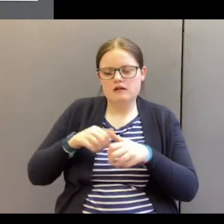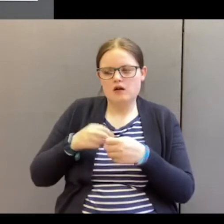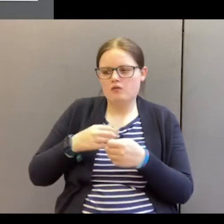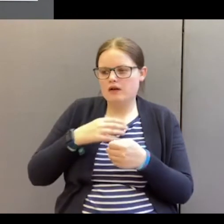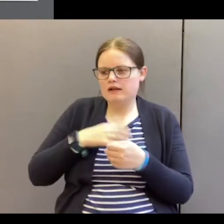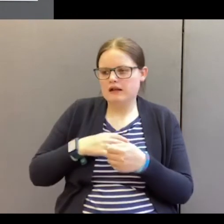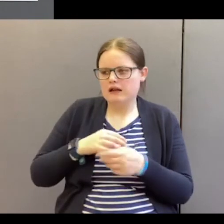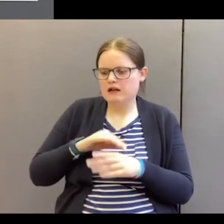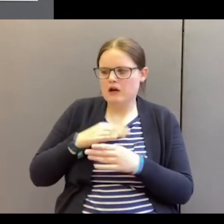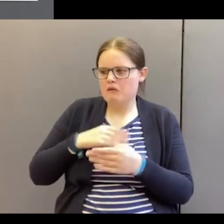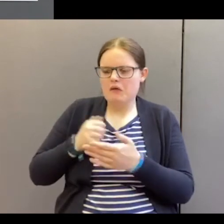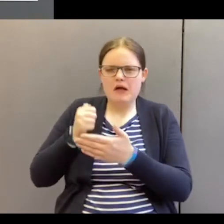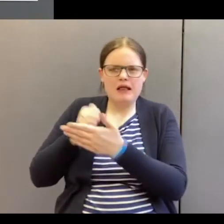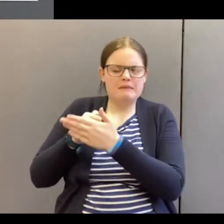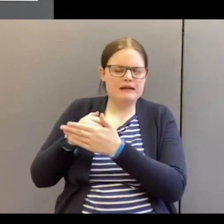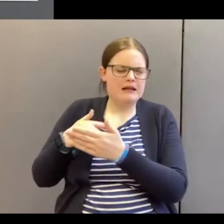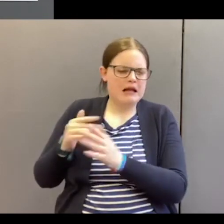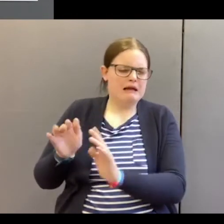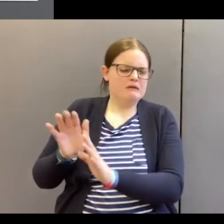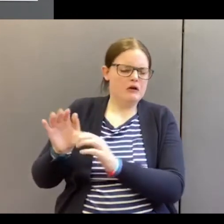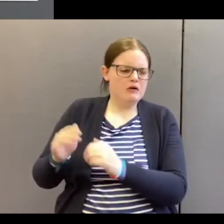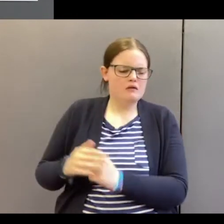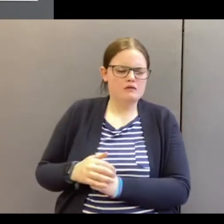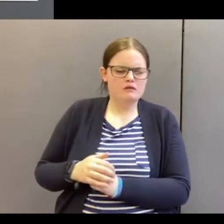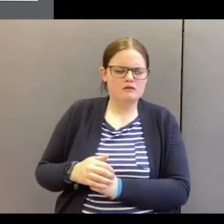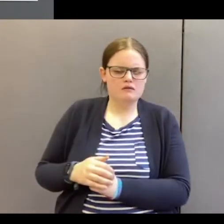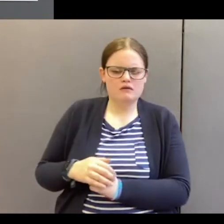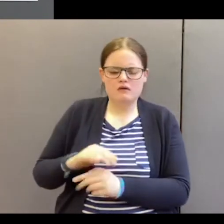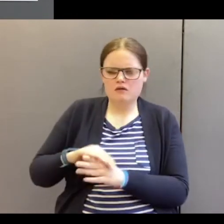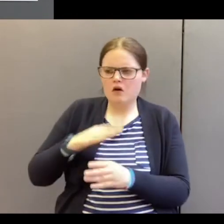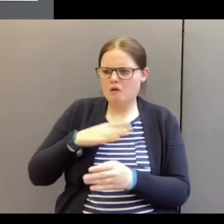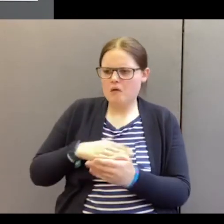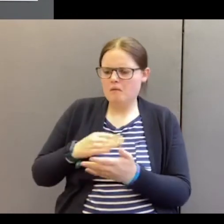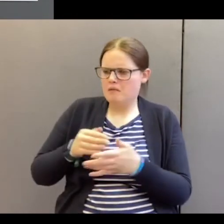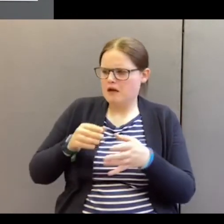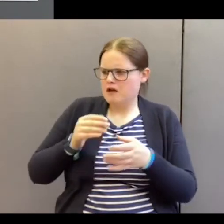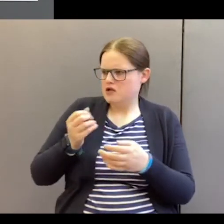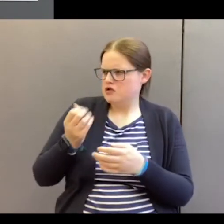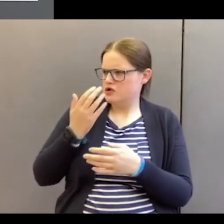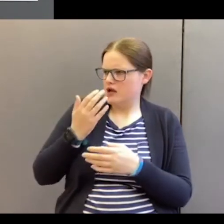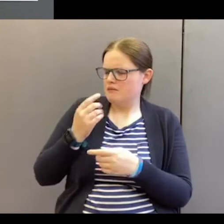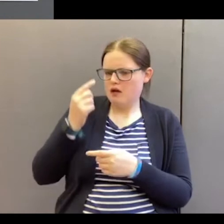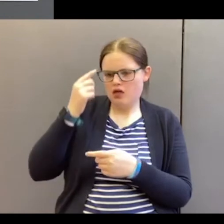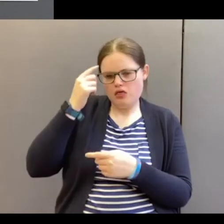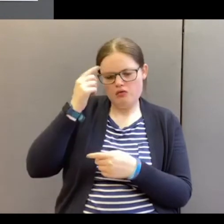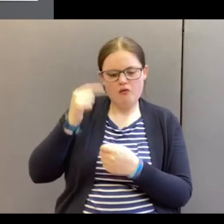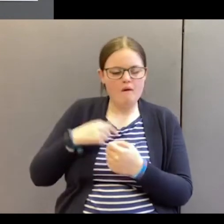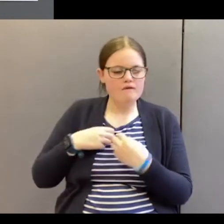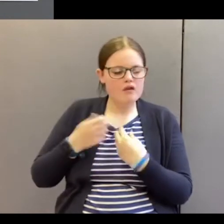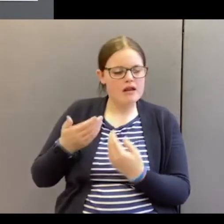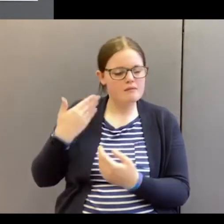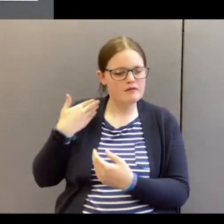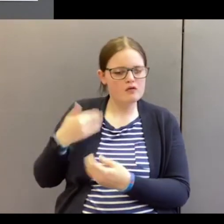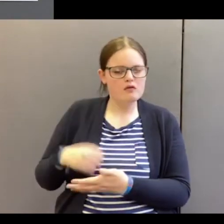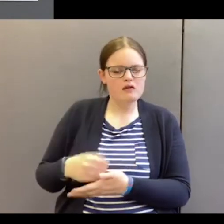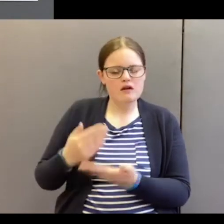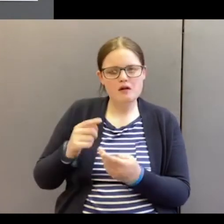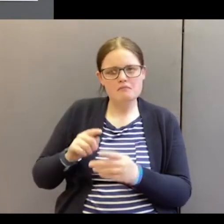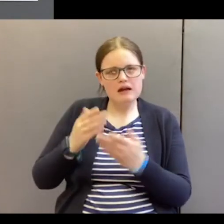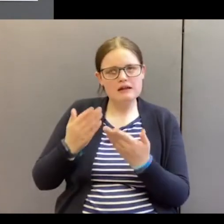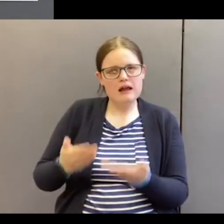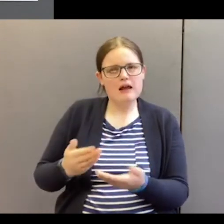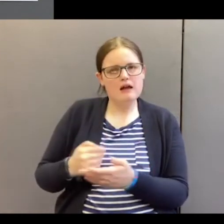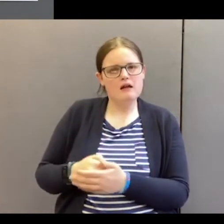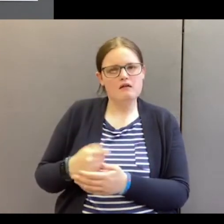a limited life anymore. I don't want to be shamed. I thought I was free, but now I